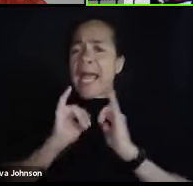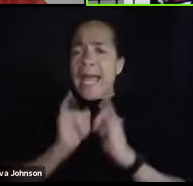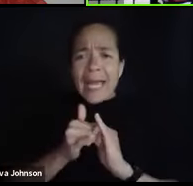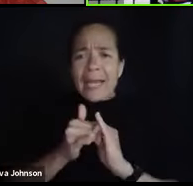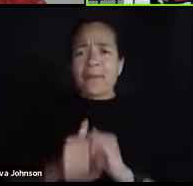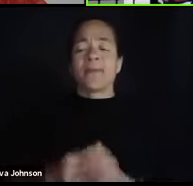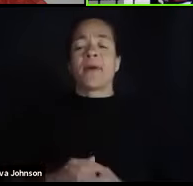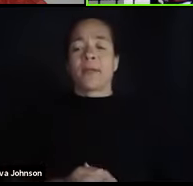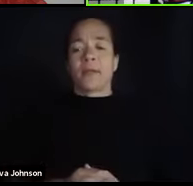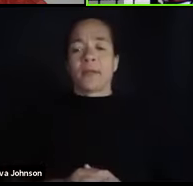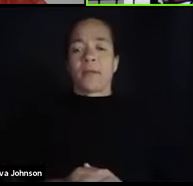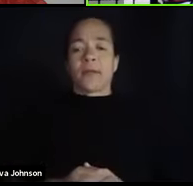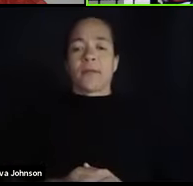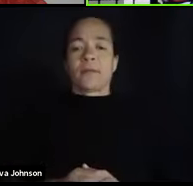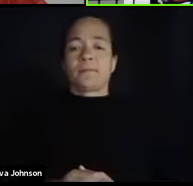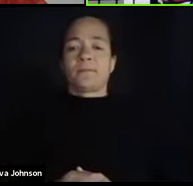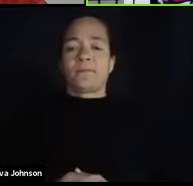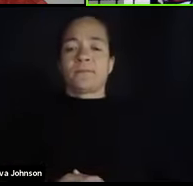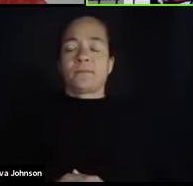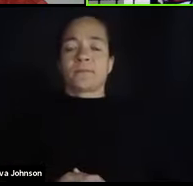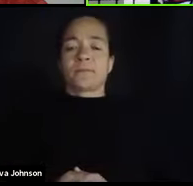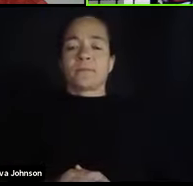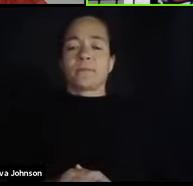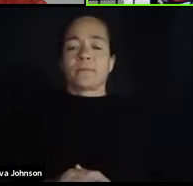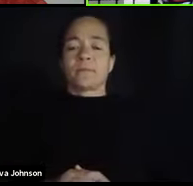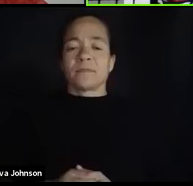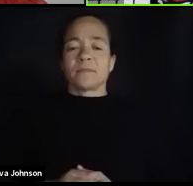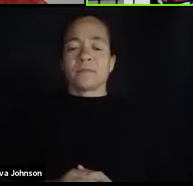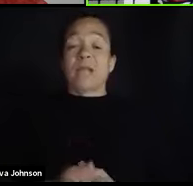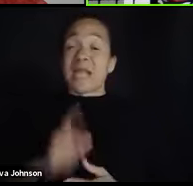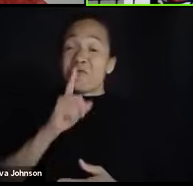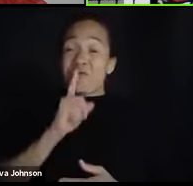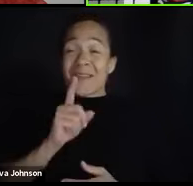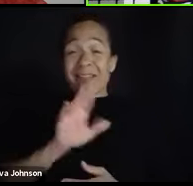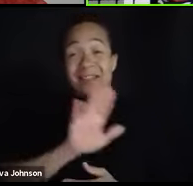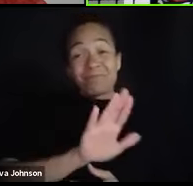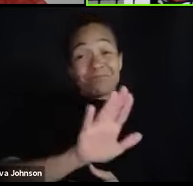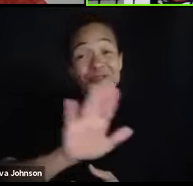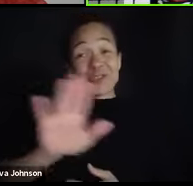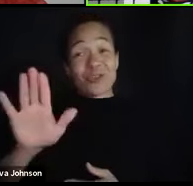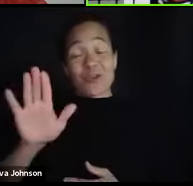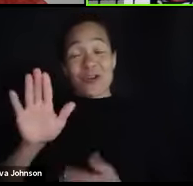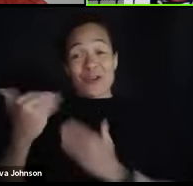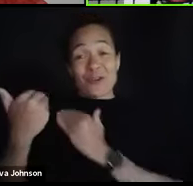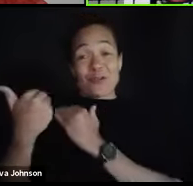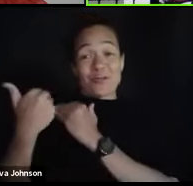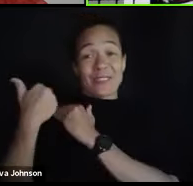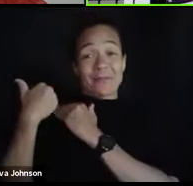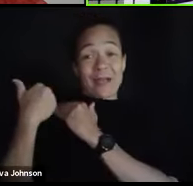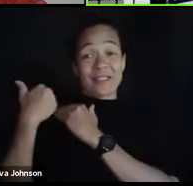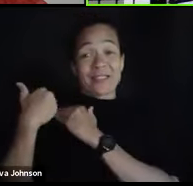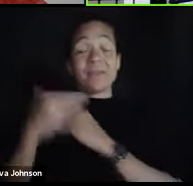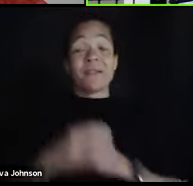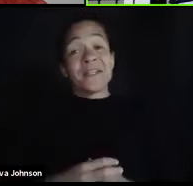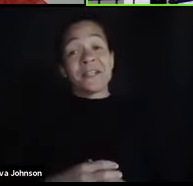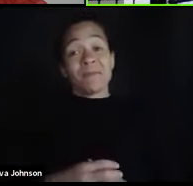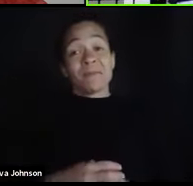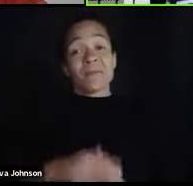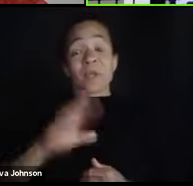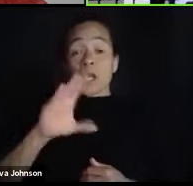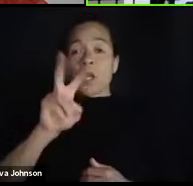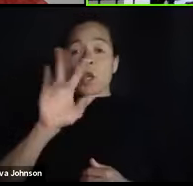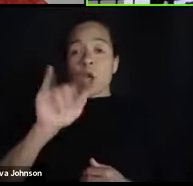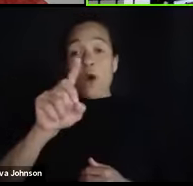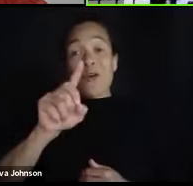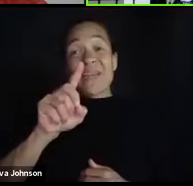That's going to be more the student responsibility. COVID is really changing a lot of things for the students.